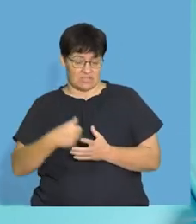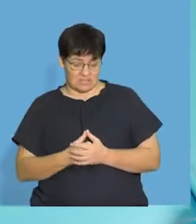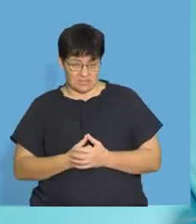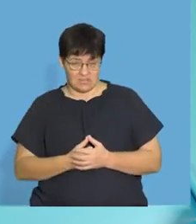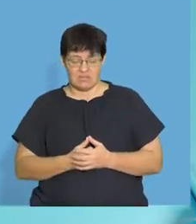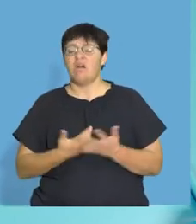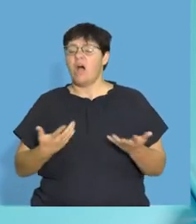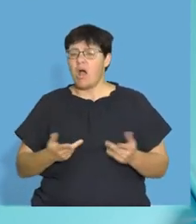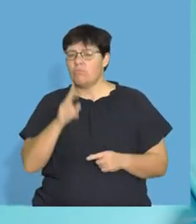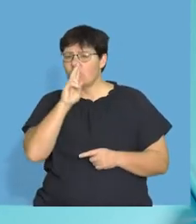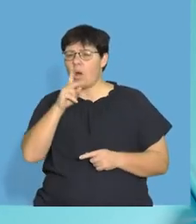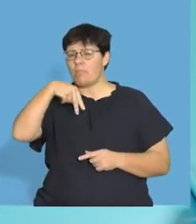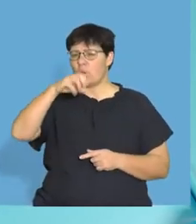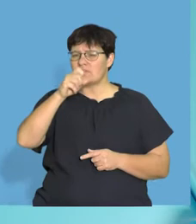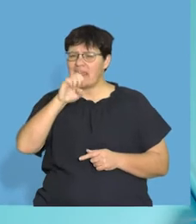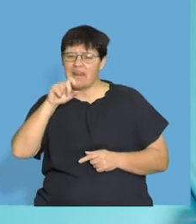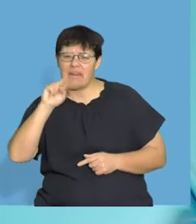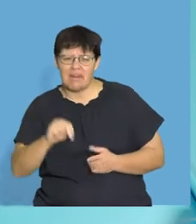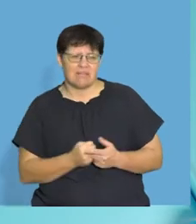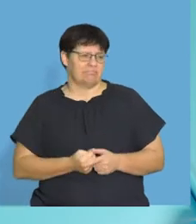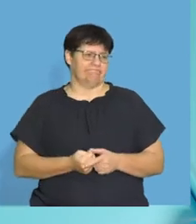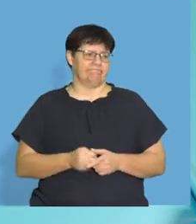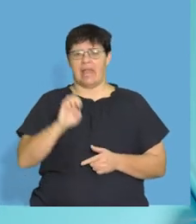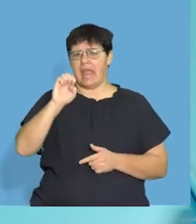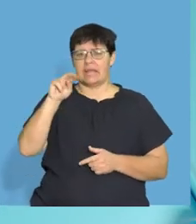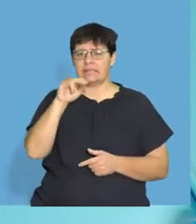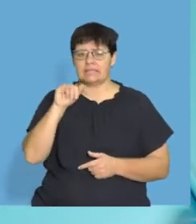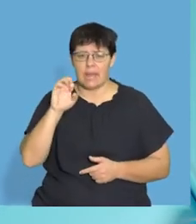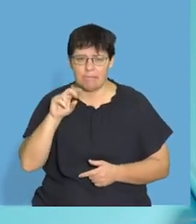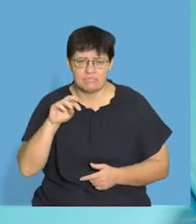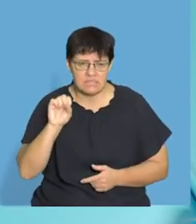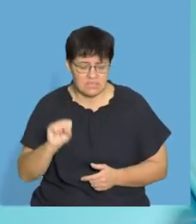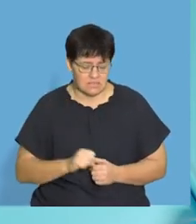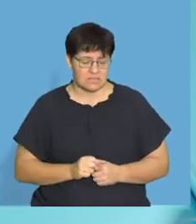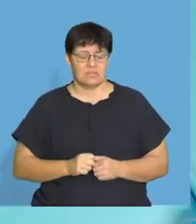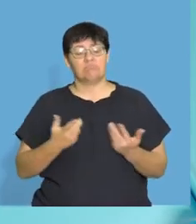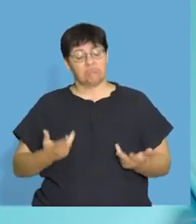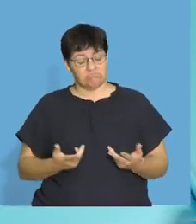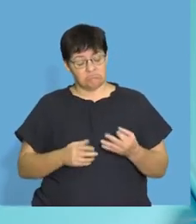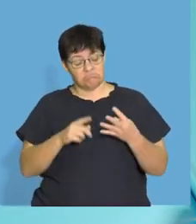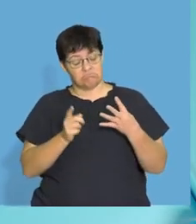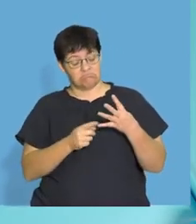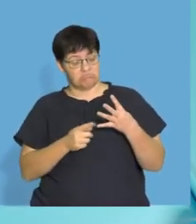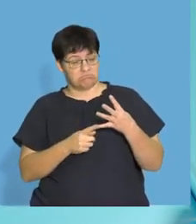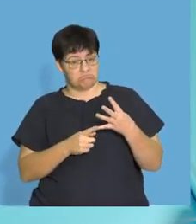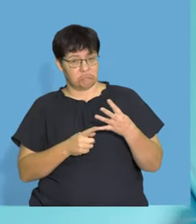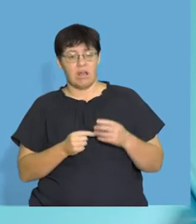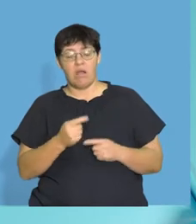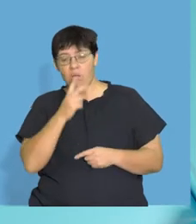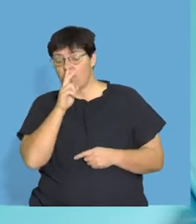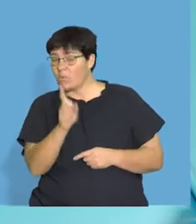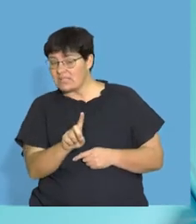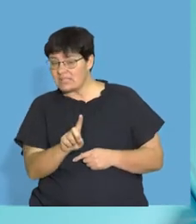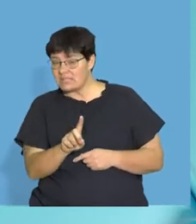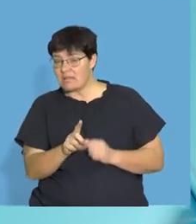Then we looked at proteins and enzymes. And today's lesson, we're going to look at the last of the series.